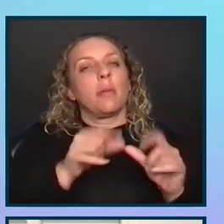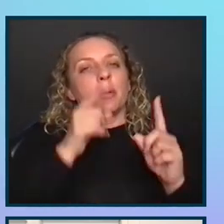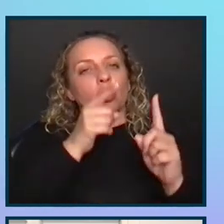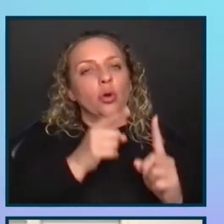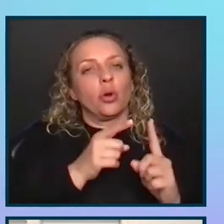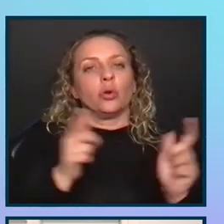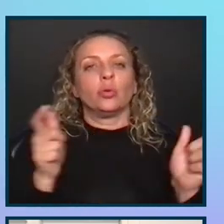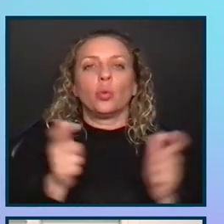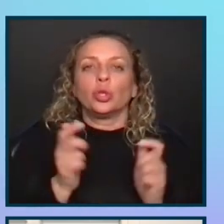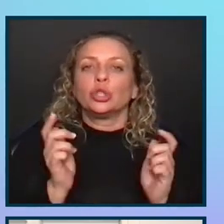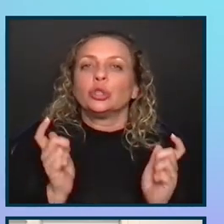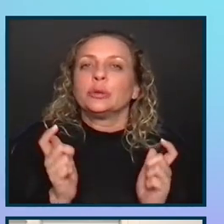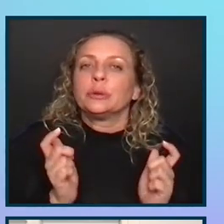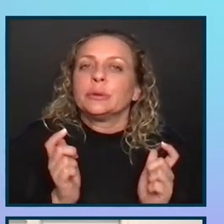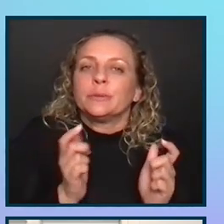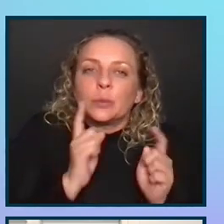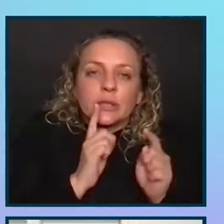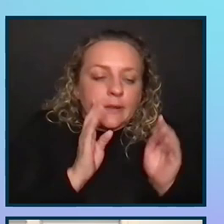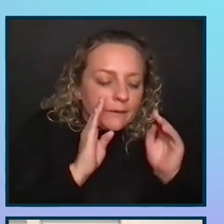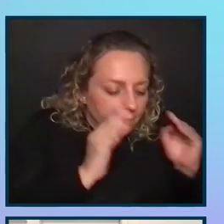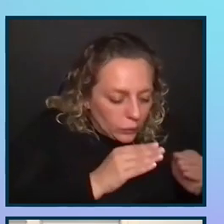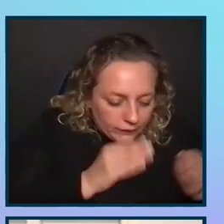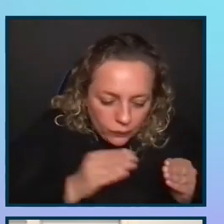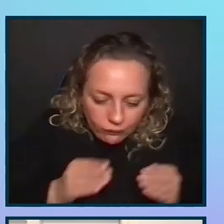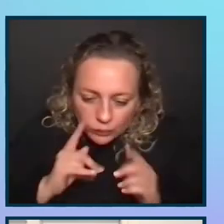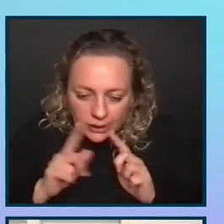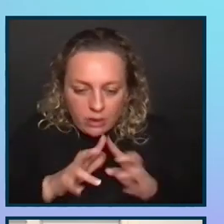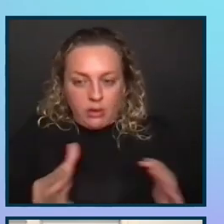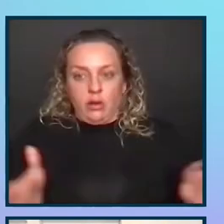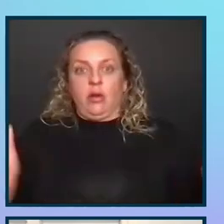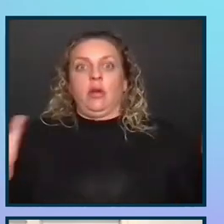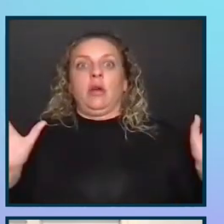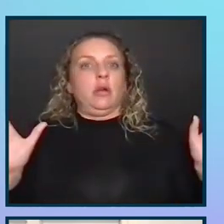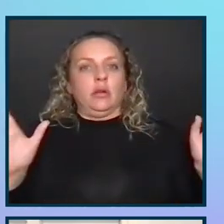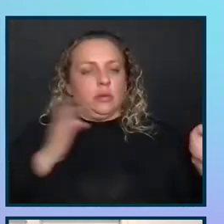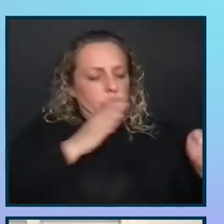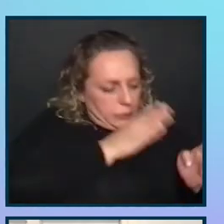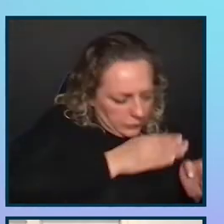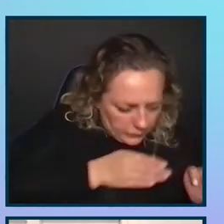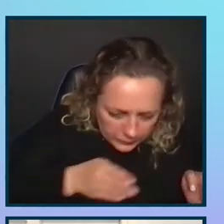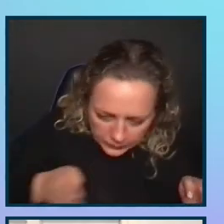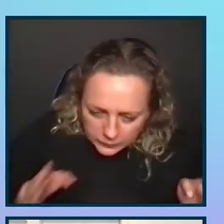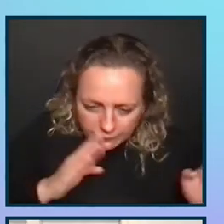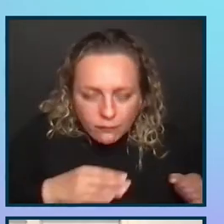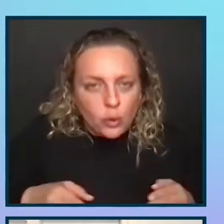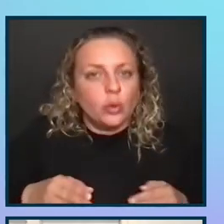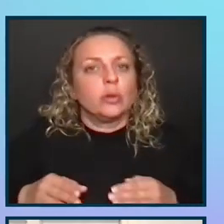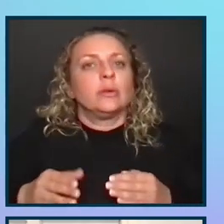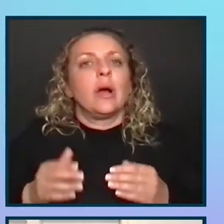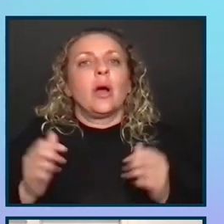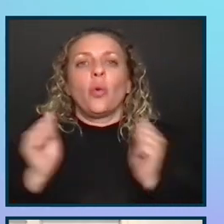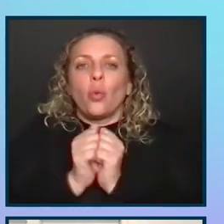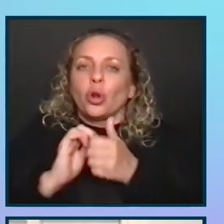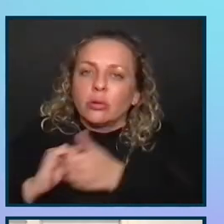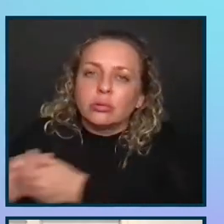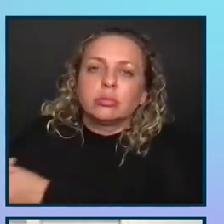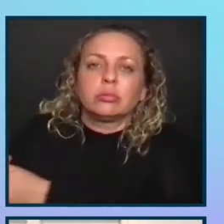and where it adds value, act in collaboration with the hive. If a process works and it can be repeated, do that.